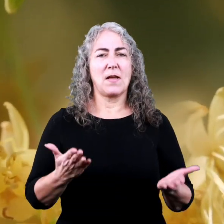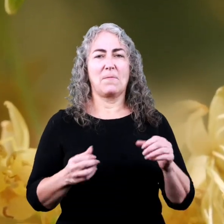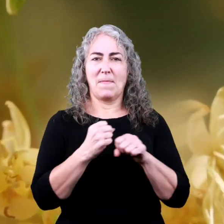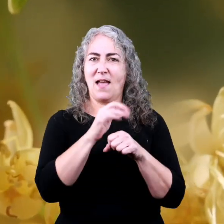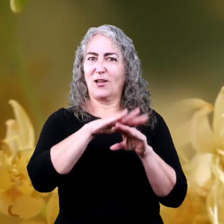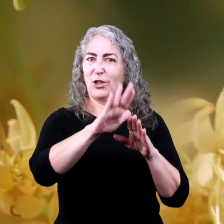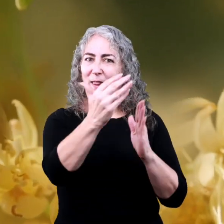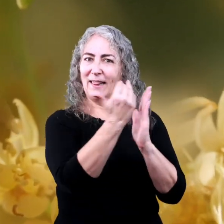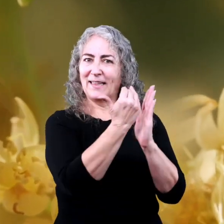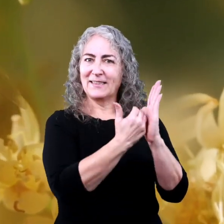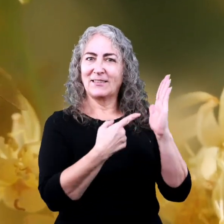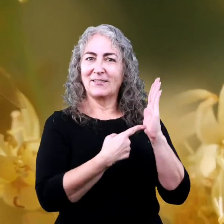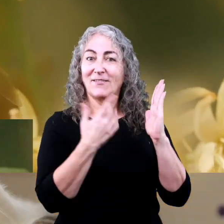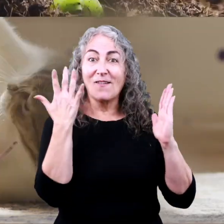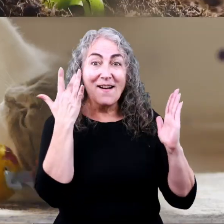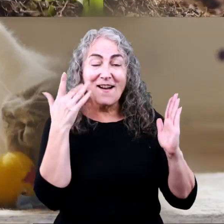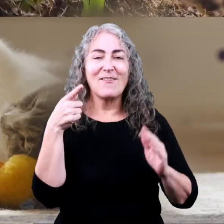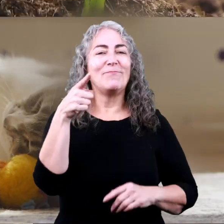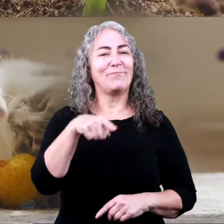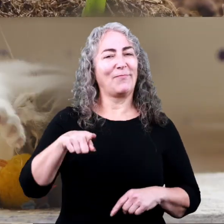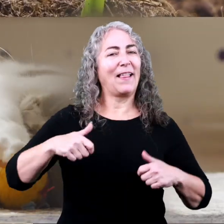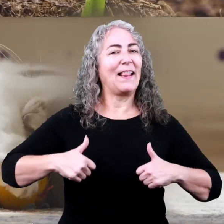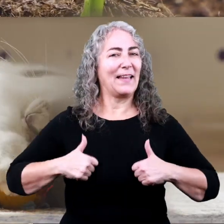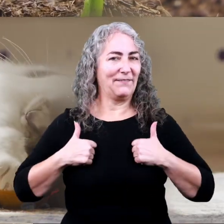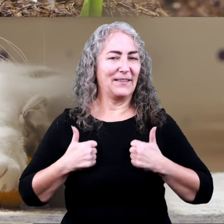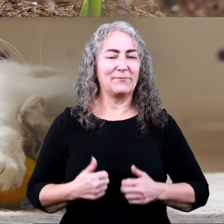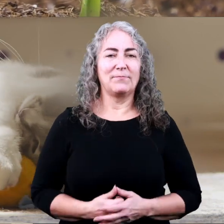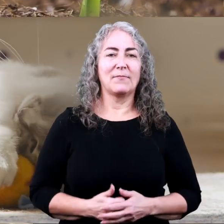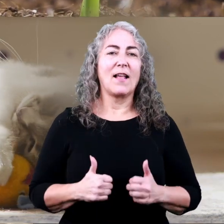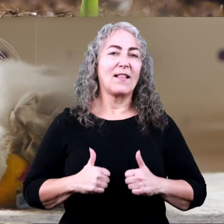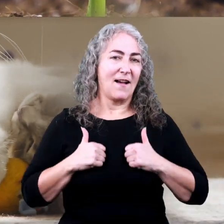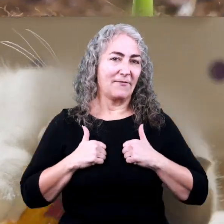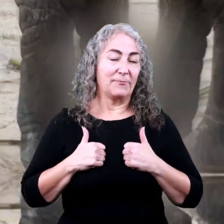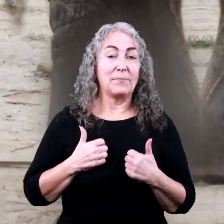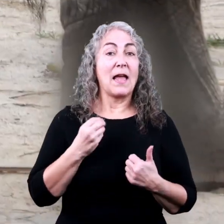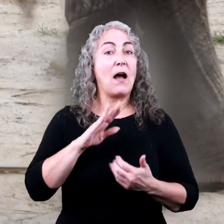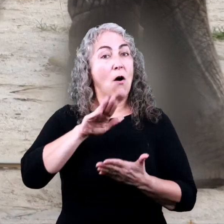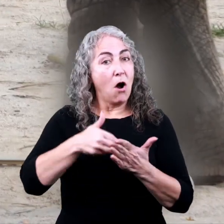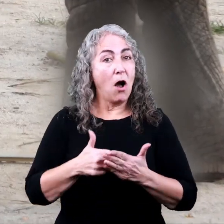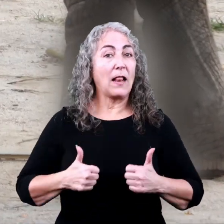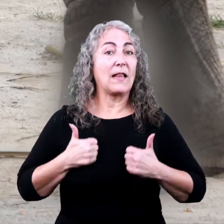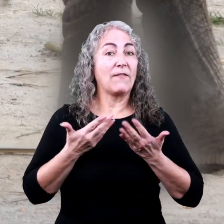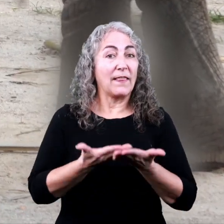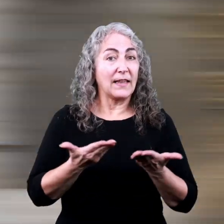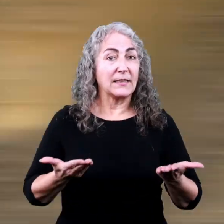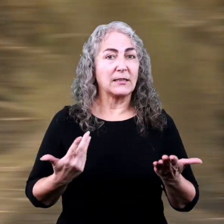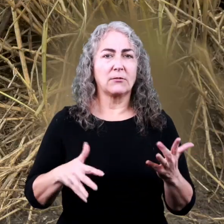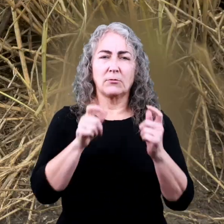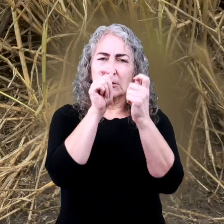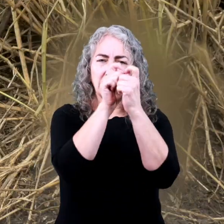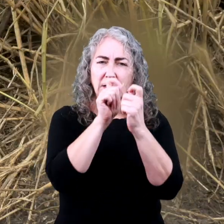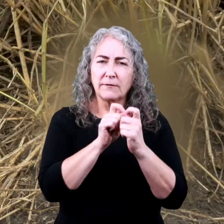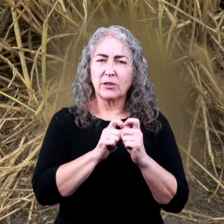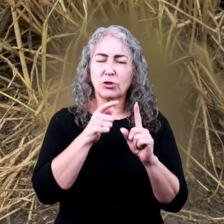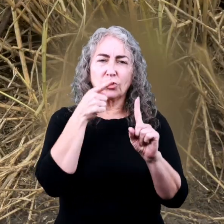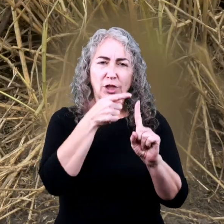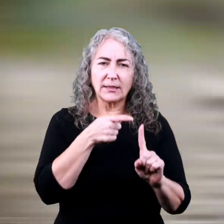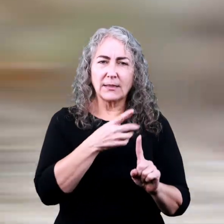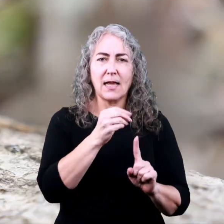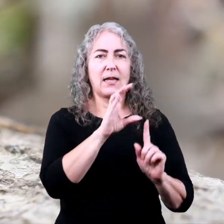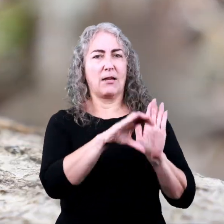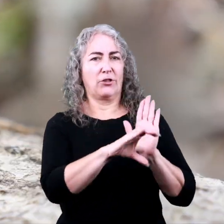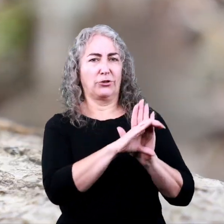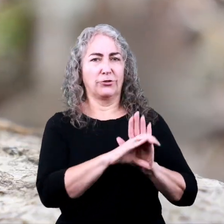might have made your list because they are all alive and all living things have special traits